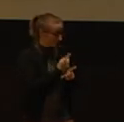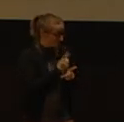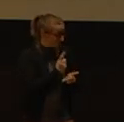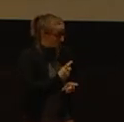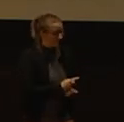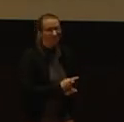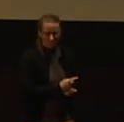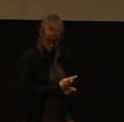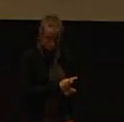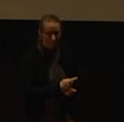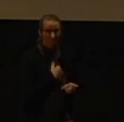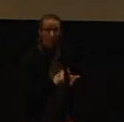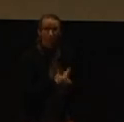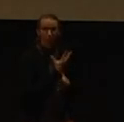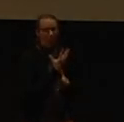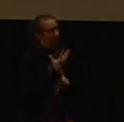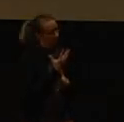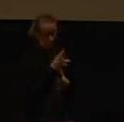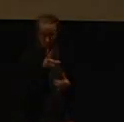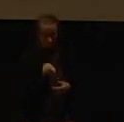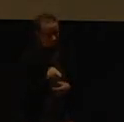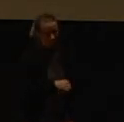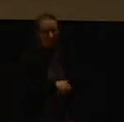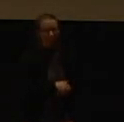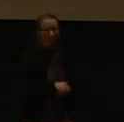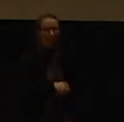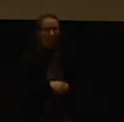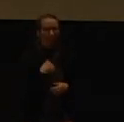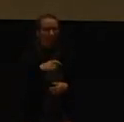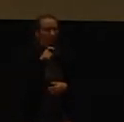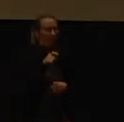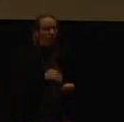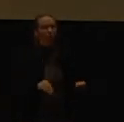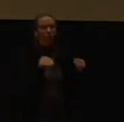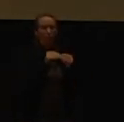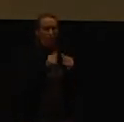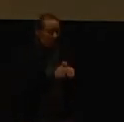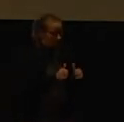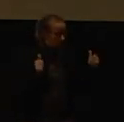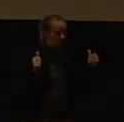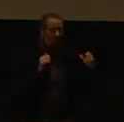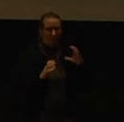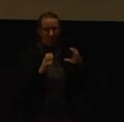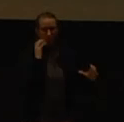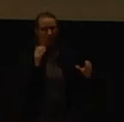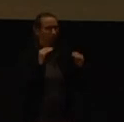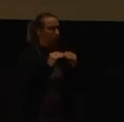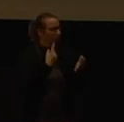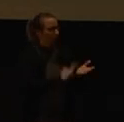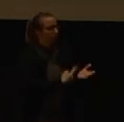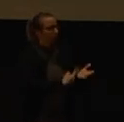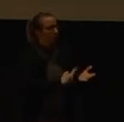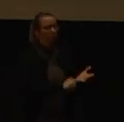You betcha, but you will not grow, not even a little. We need to have more no-filter conversations where we're not trying to